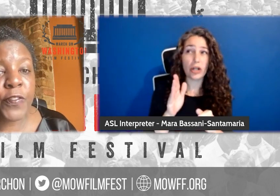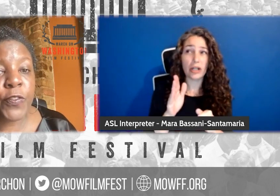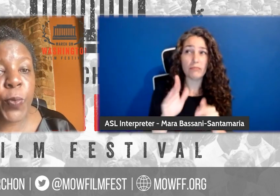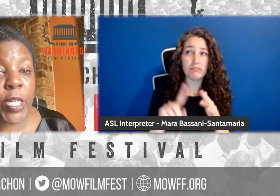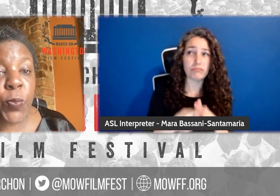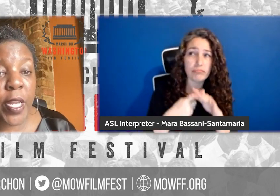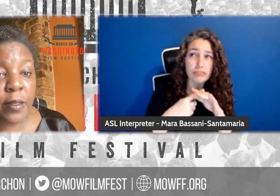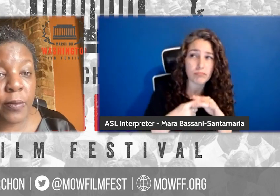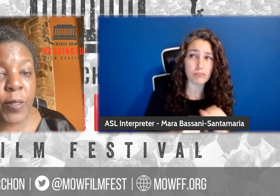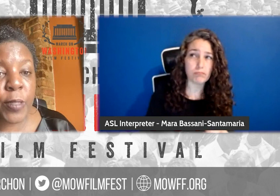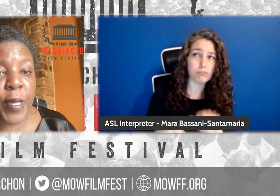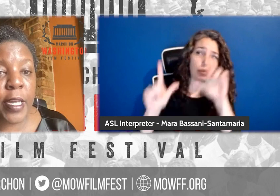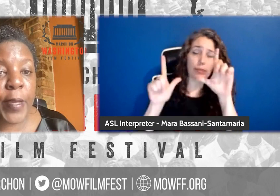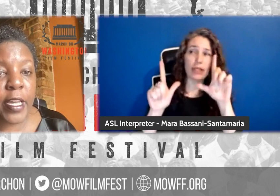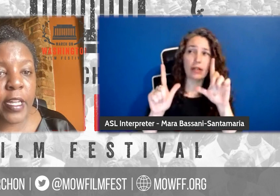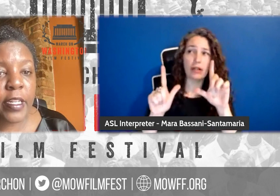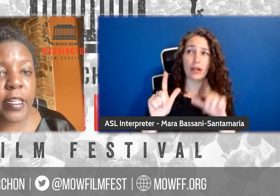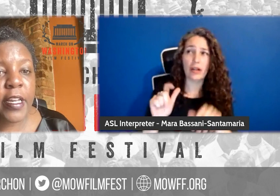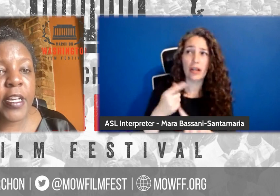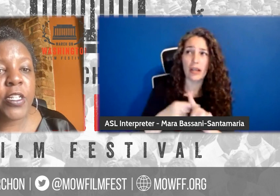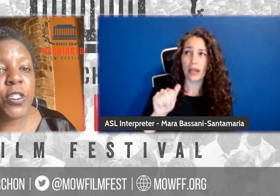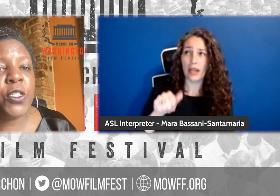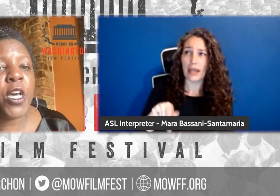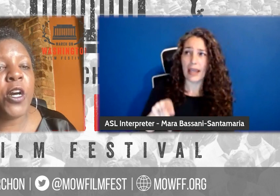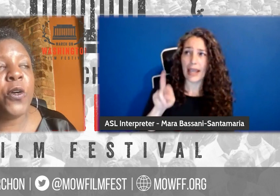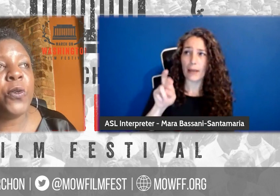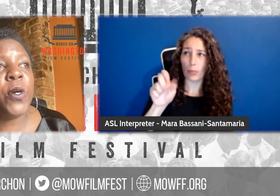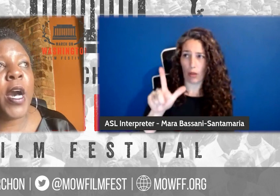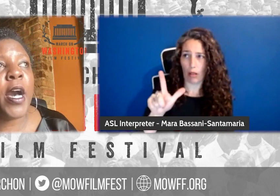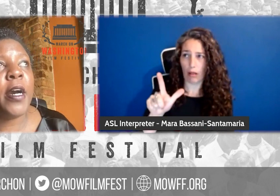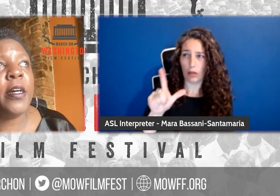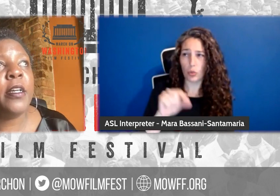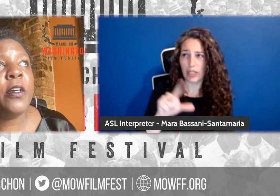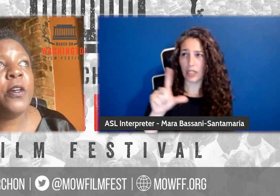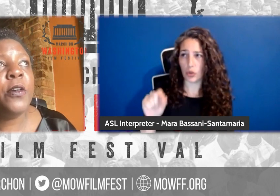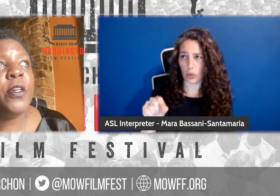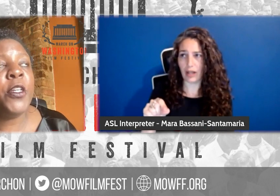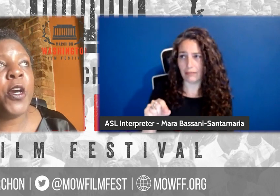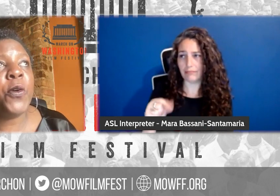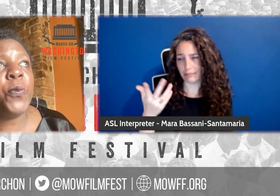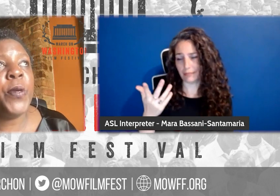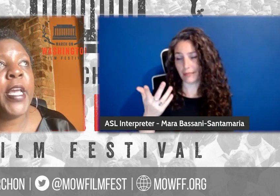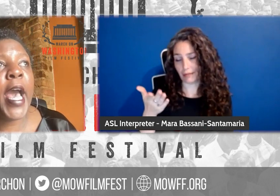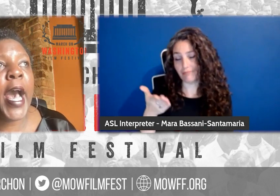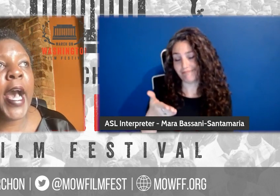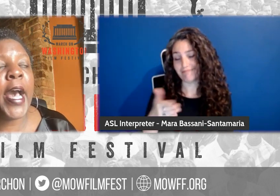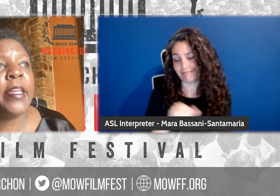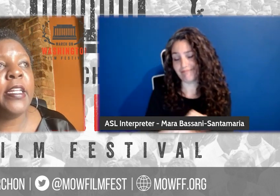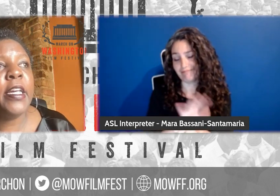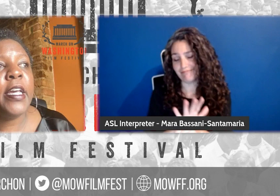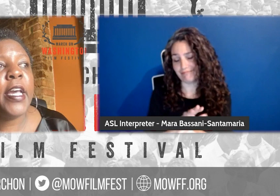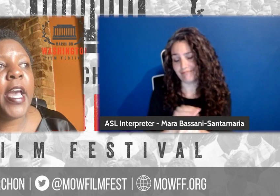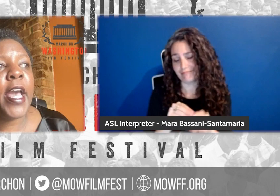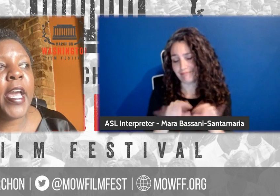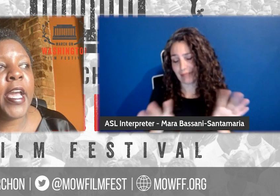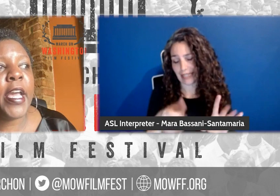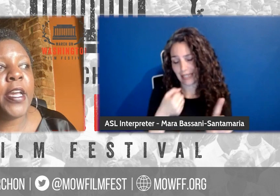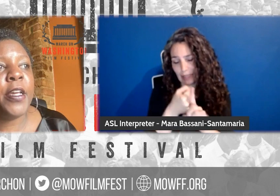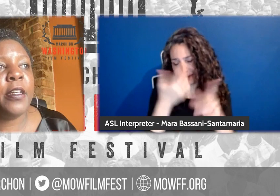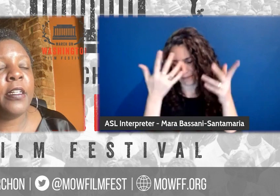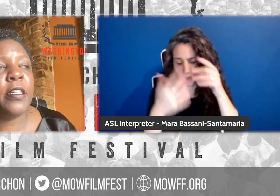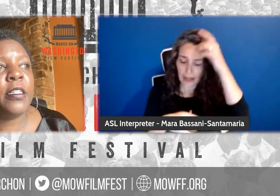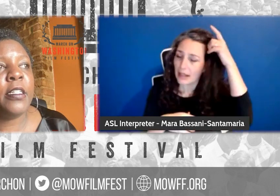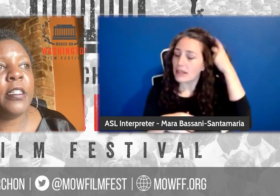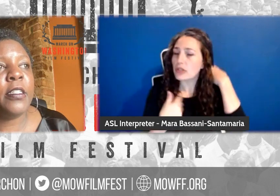of 2020 when the pandemic hit. Right. So, uh, you know, we had a,